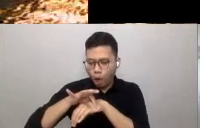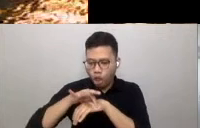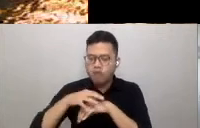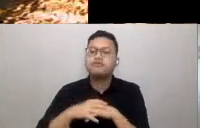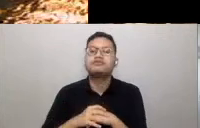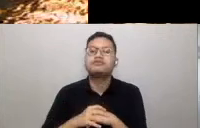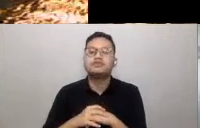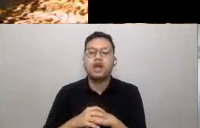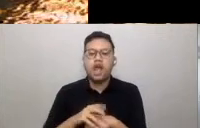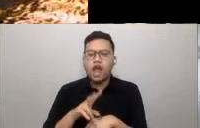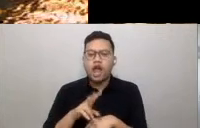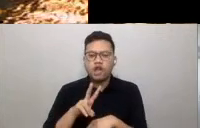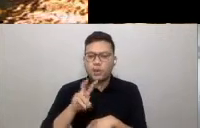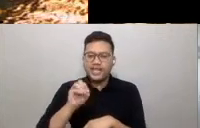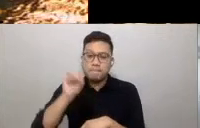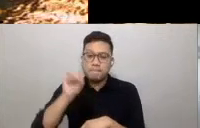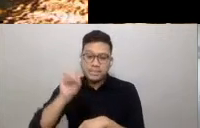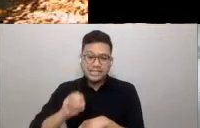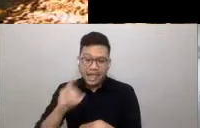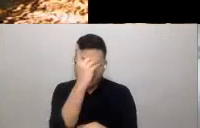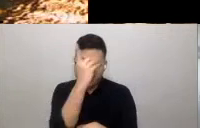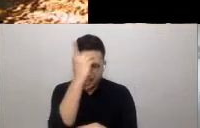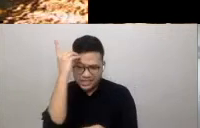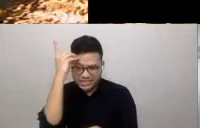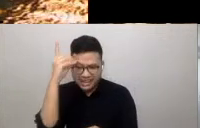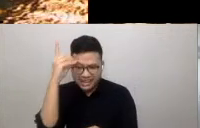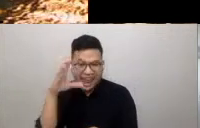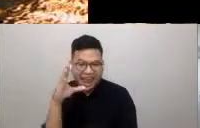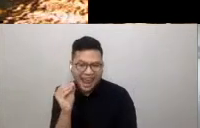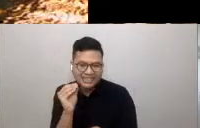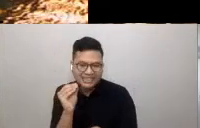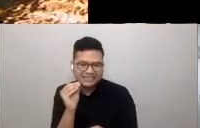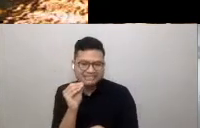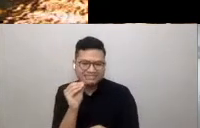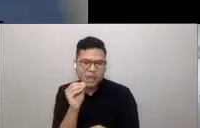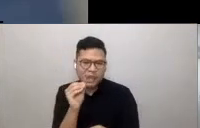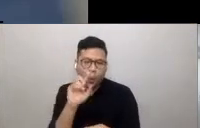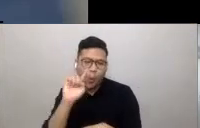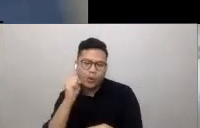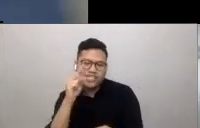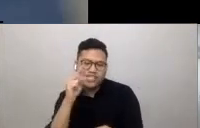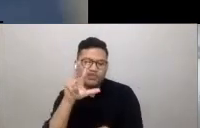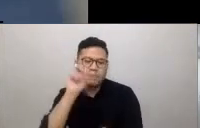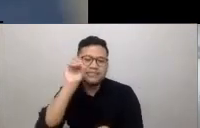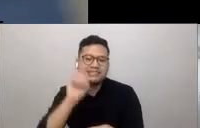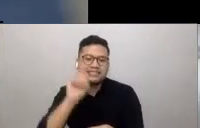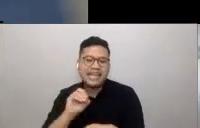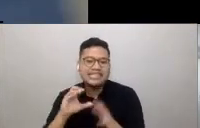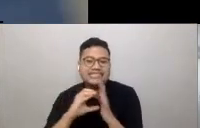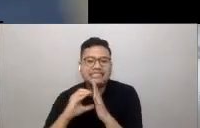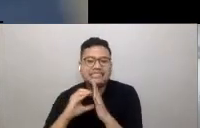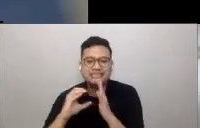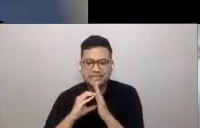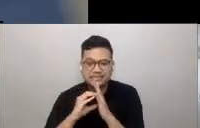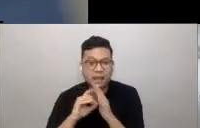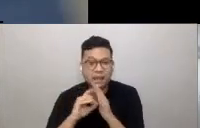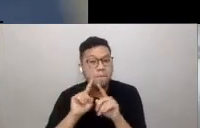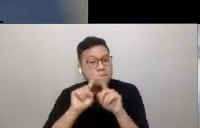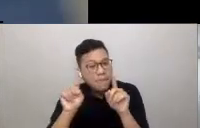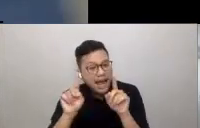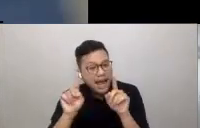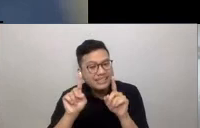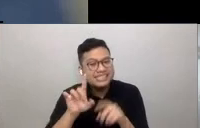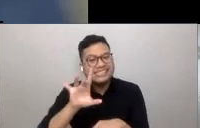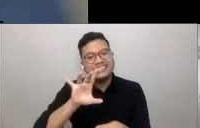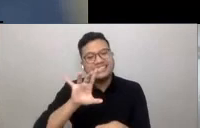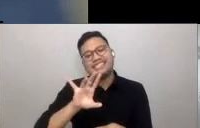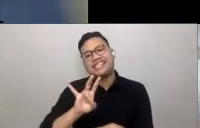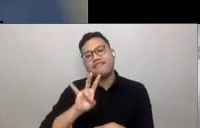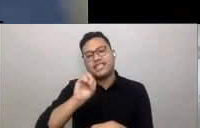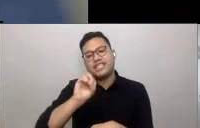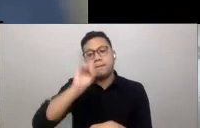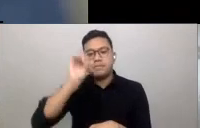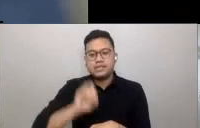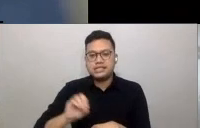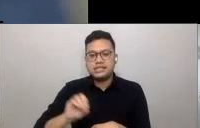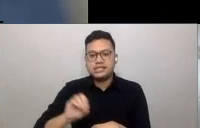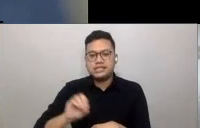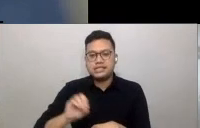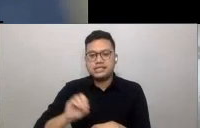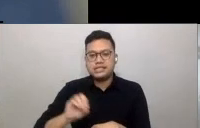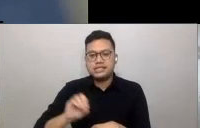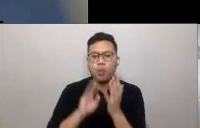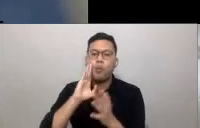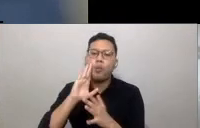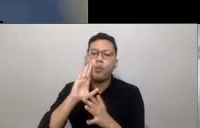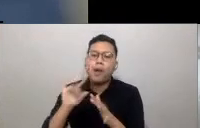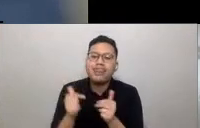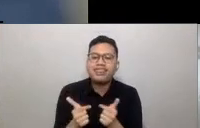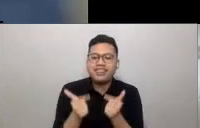only 20%, and cities account for a mere 3%. Yet 70% of the global population will be